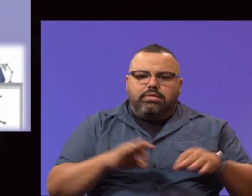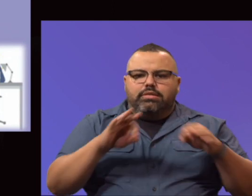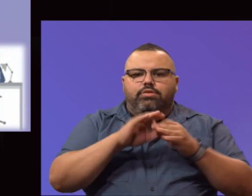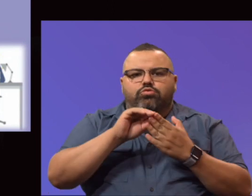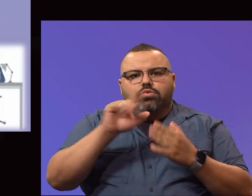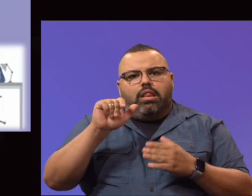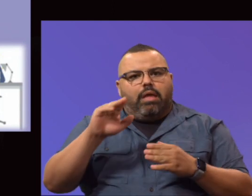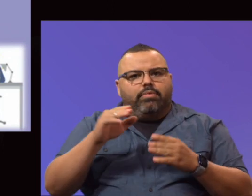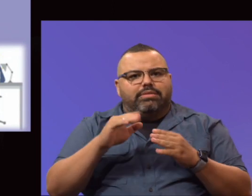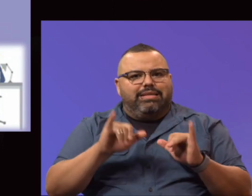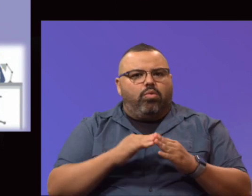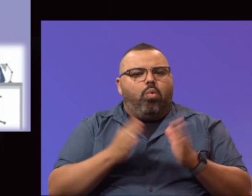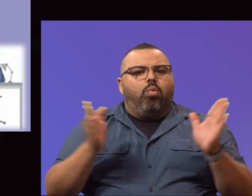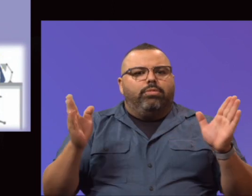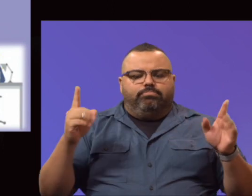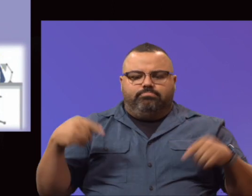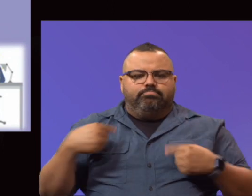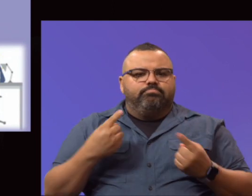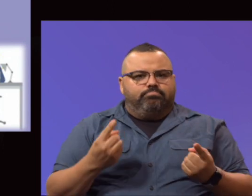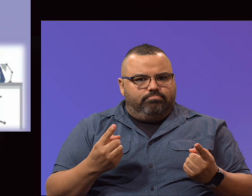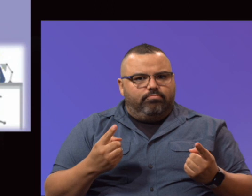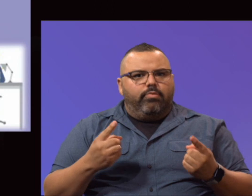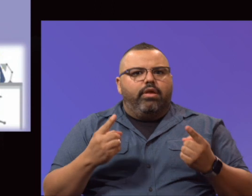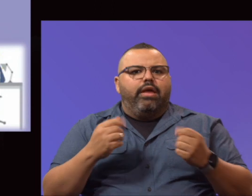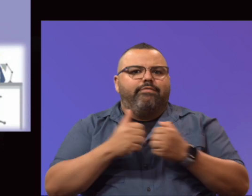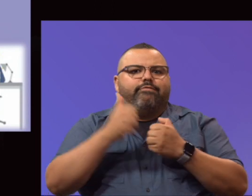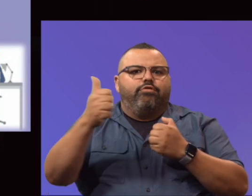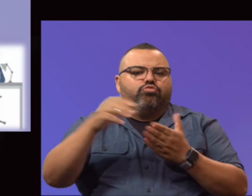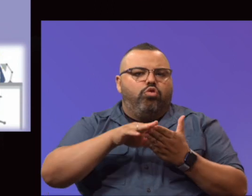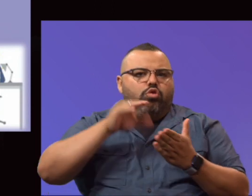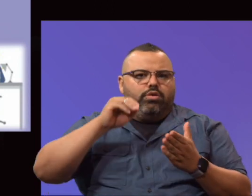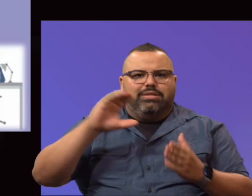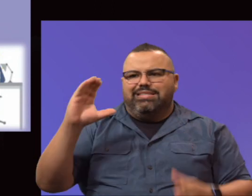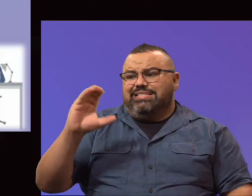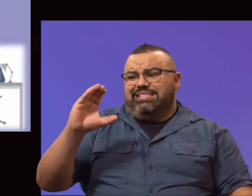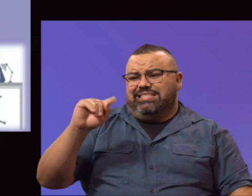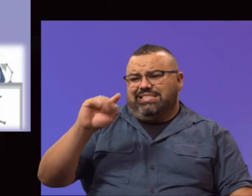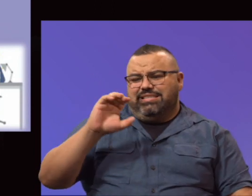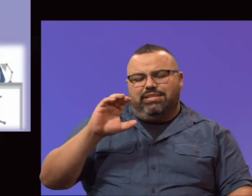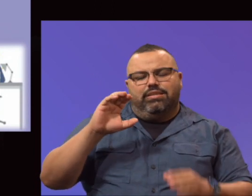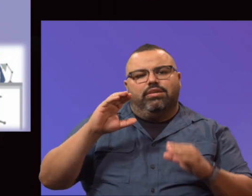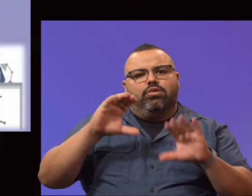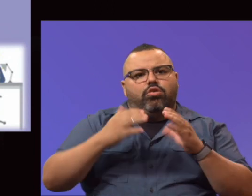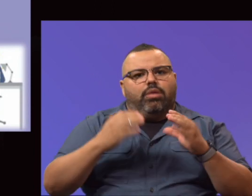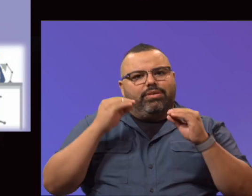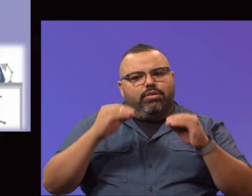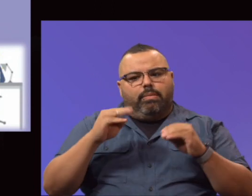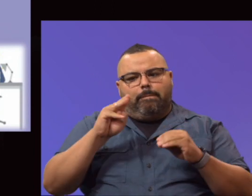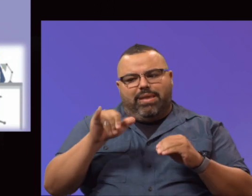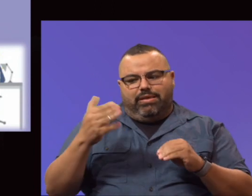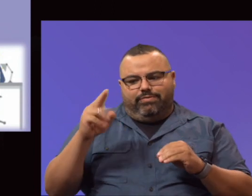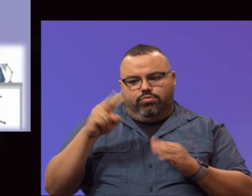labs have remained open throughout in the virtual learning period, and our CTE courses have been taught on campus since May of